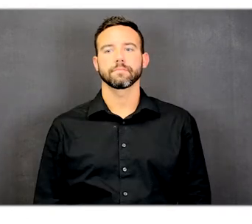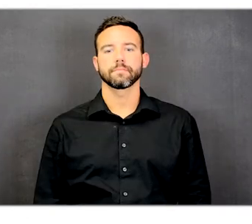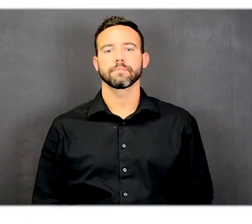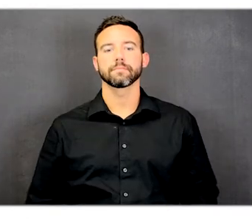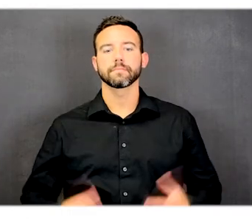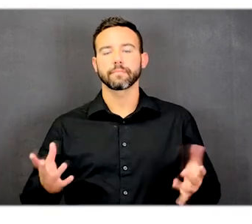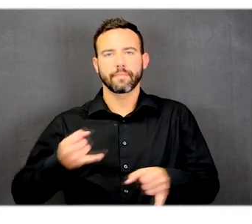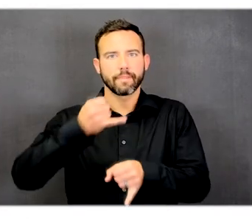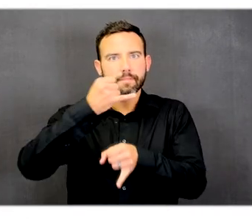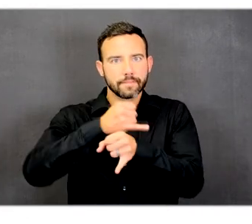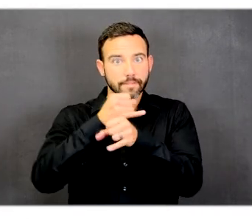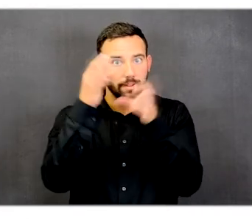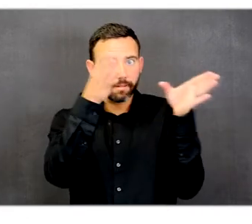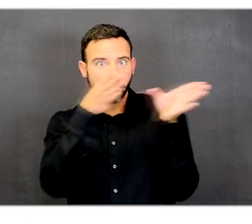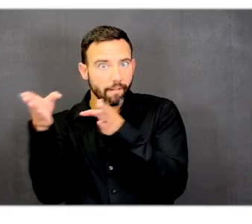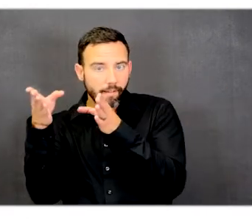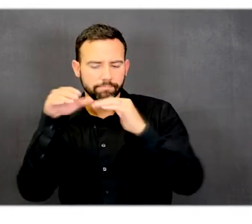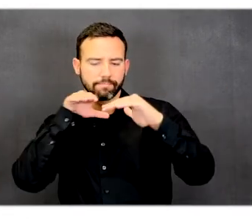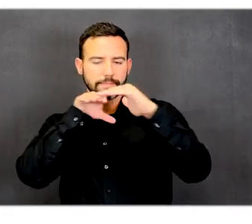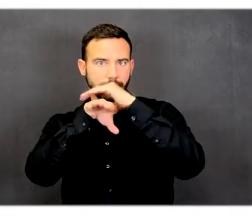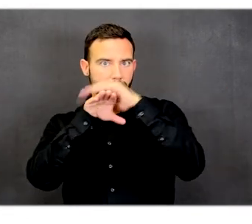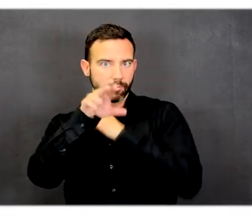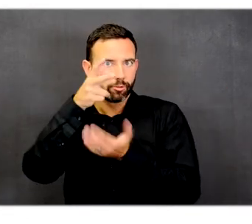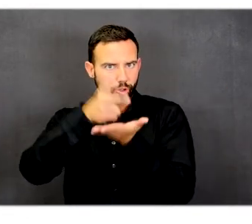Site plan accessible parking.